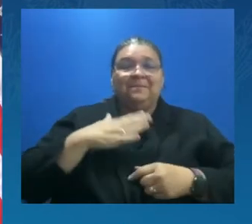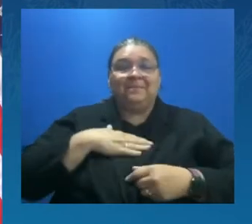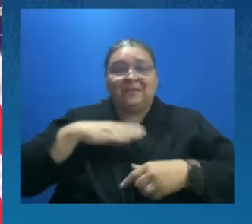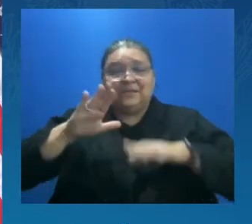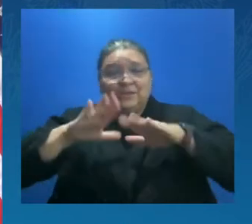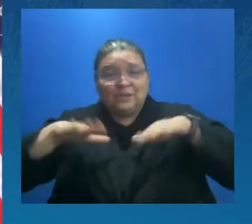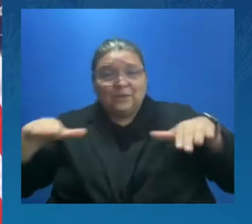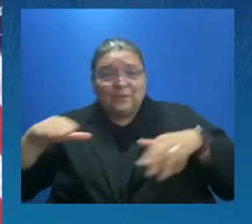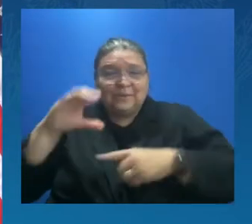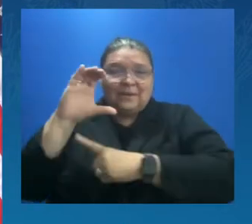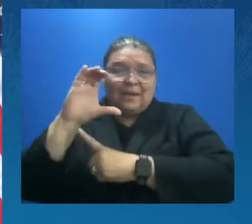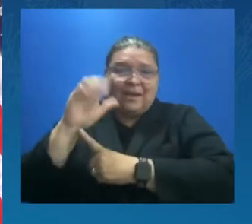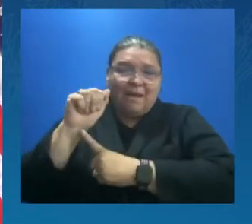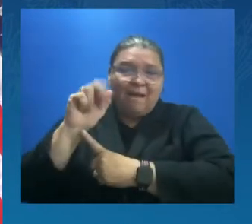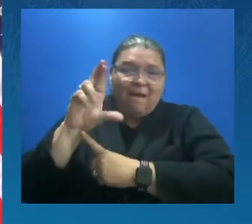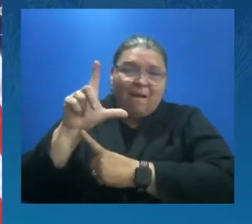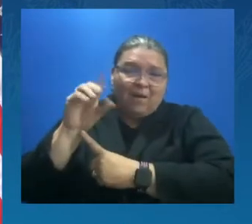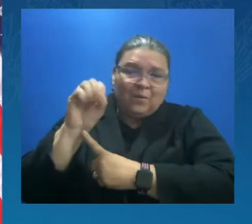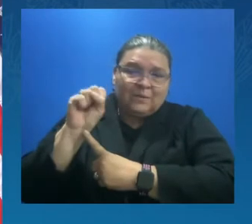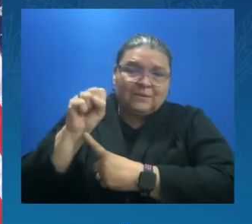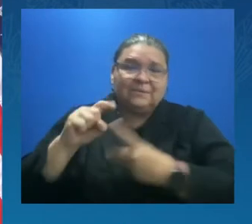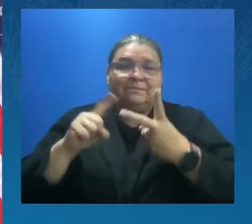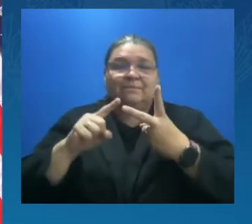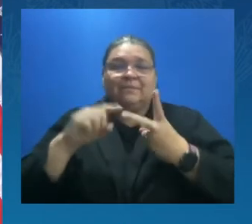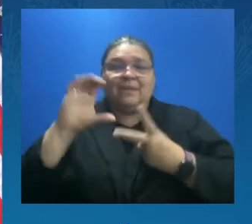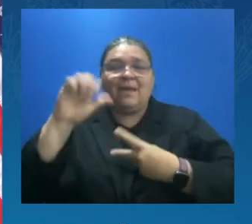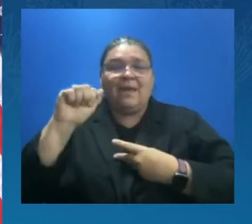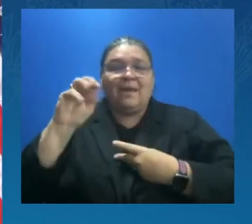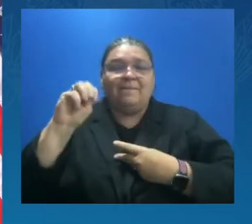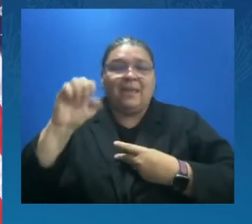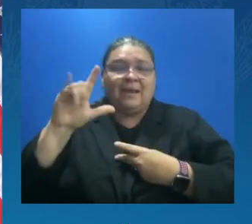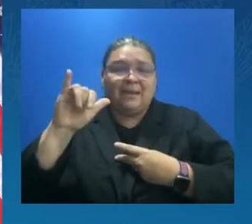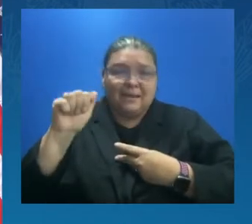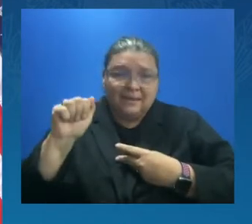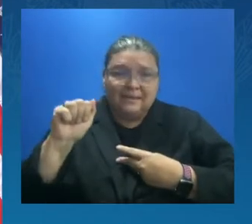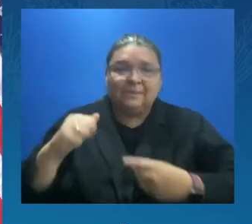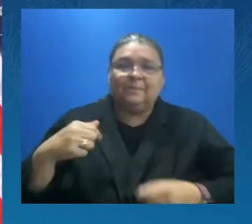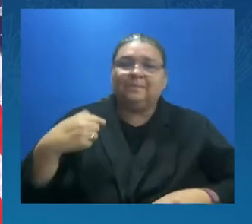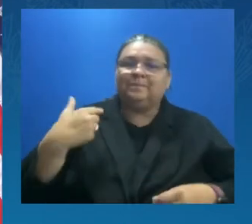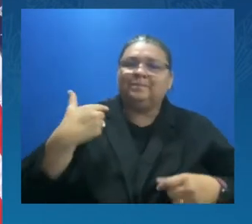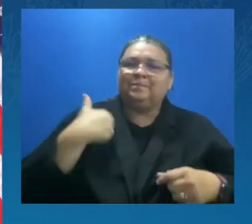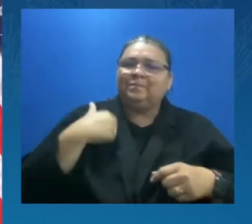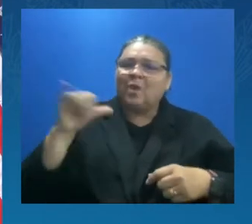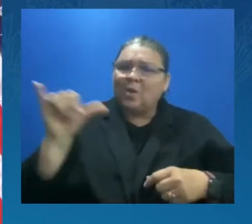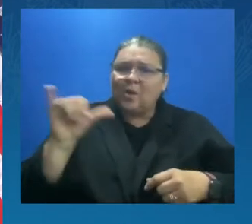I'm also a graduate of the FIU Disaster Management Program and a recently retired firefighter.